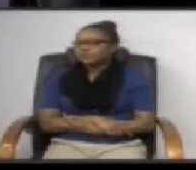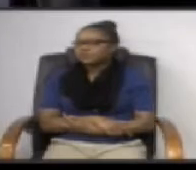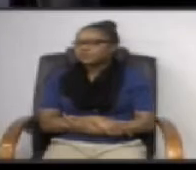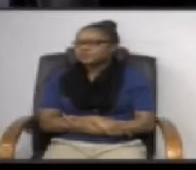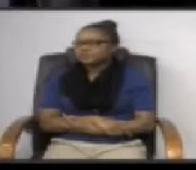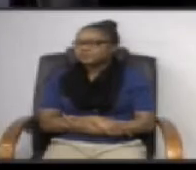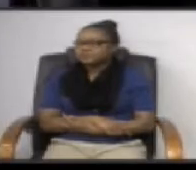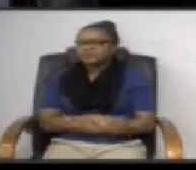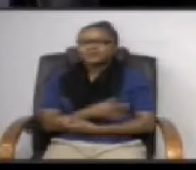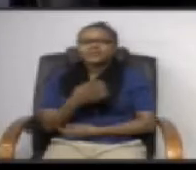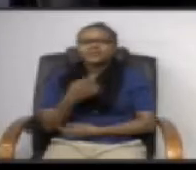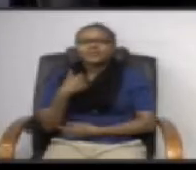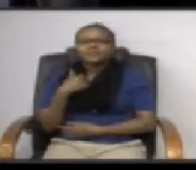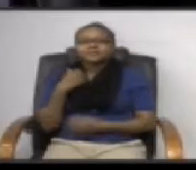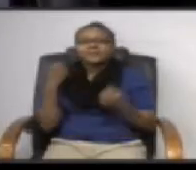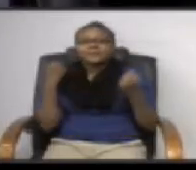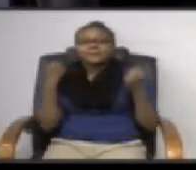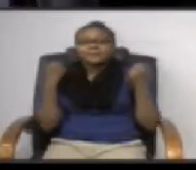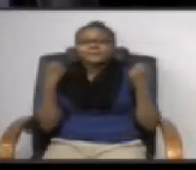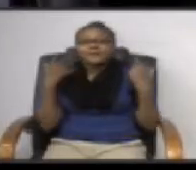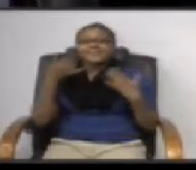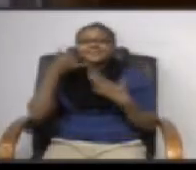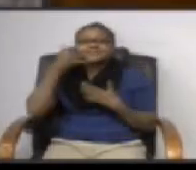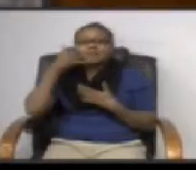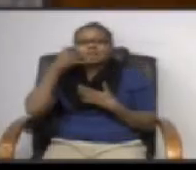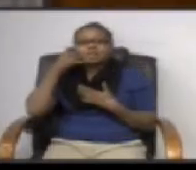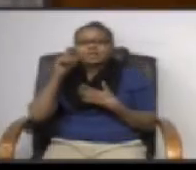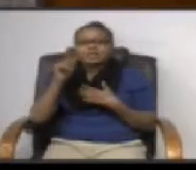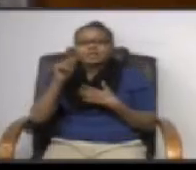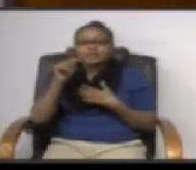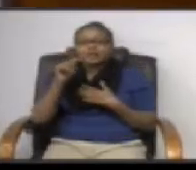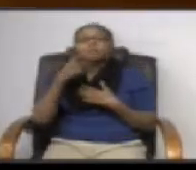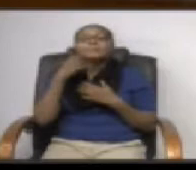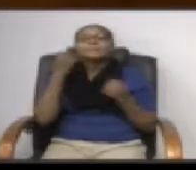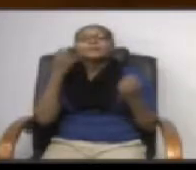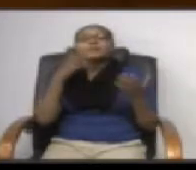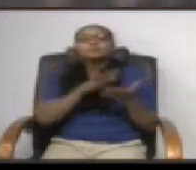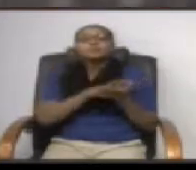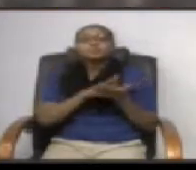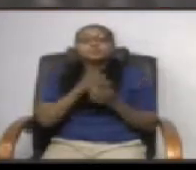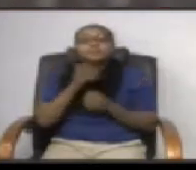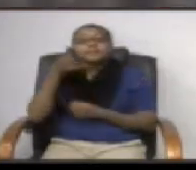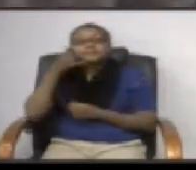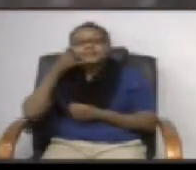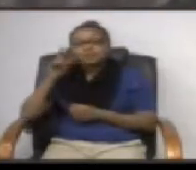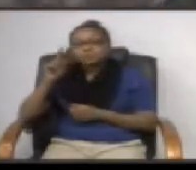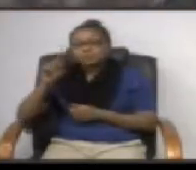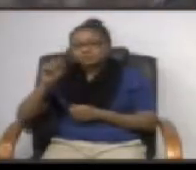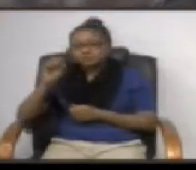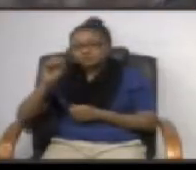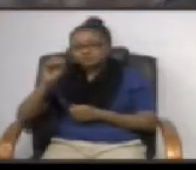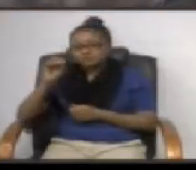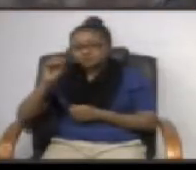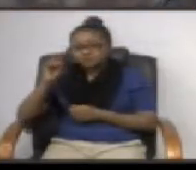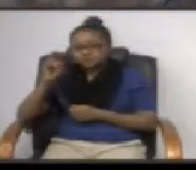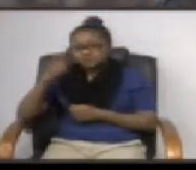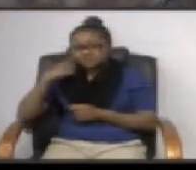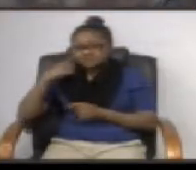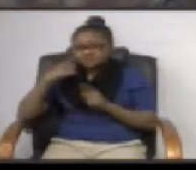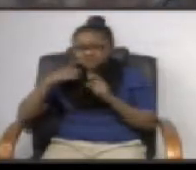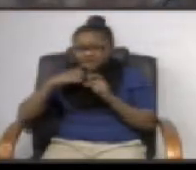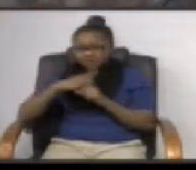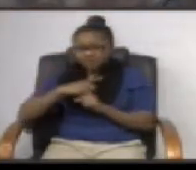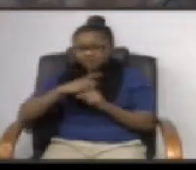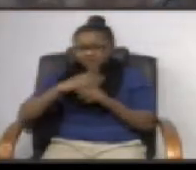like there are several cell towers several schools getting cell towers there is a process there's a very complicated and long